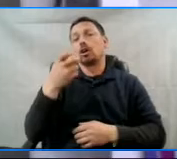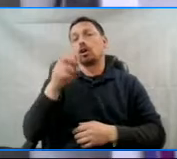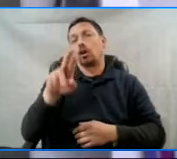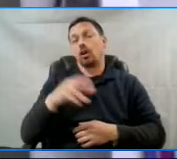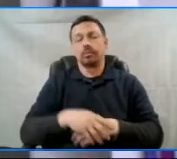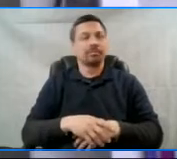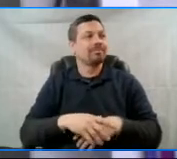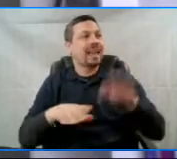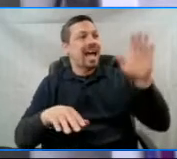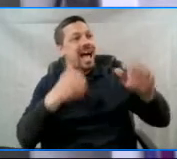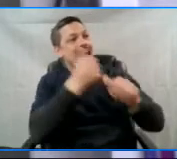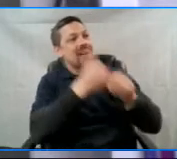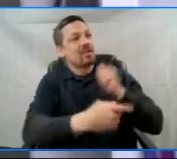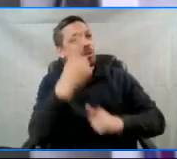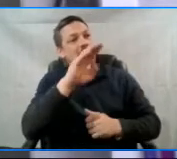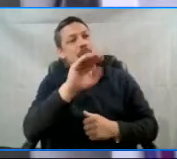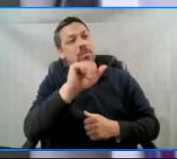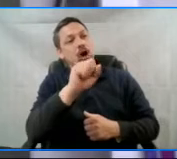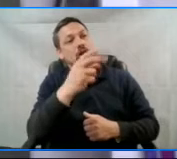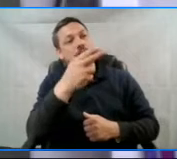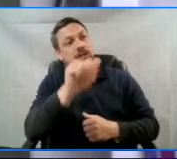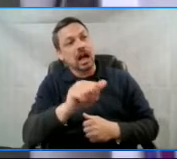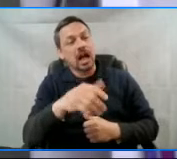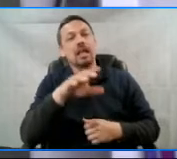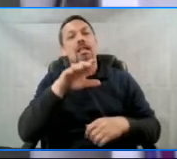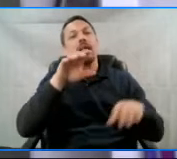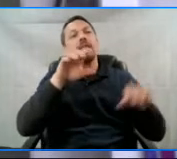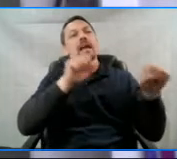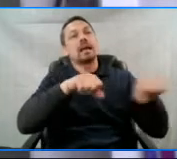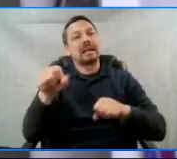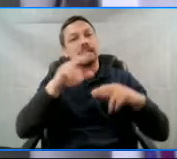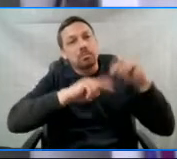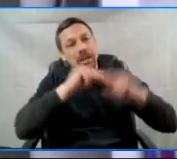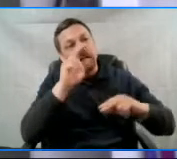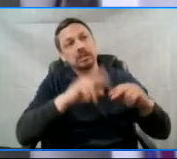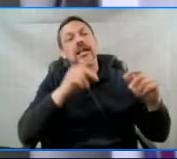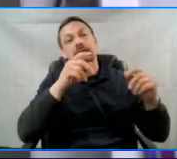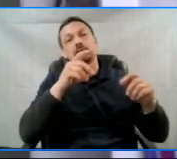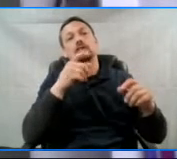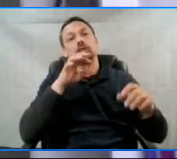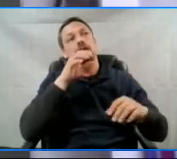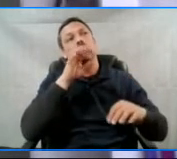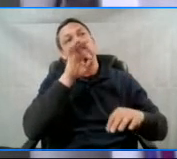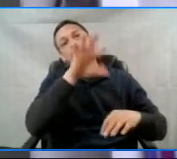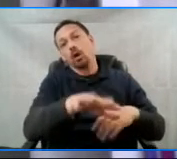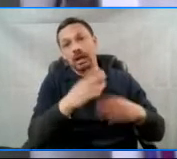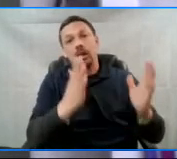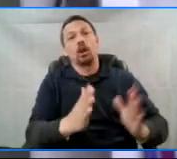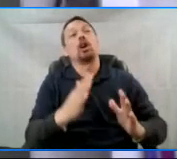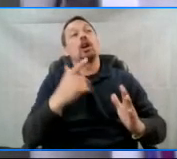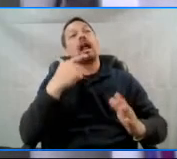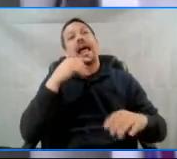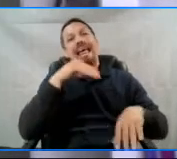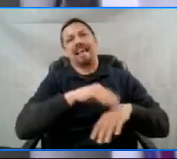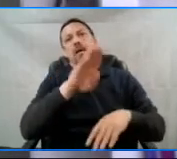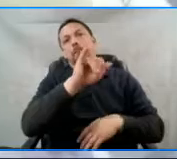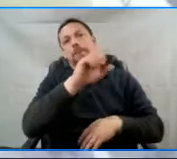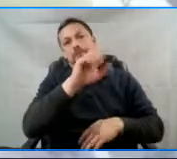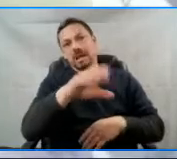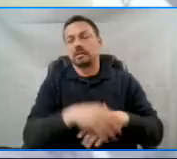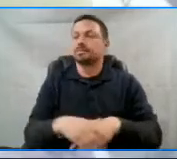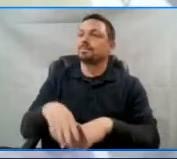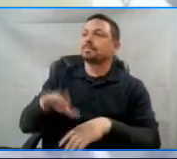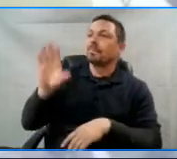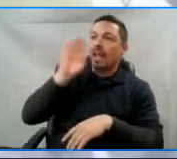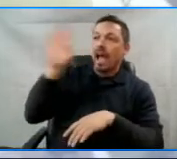Hi everyone, I'm Marcia Donay, the Capacity Building Director at BISC, and my pronouns are she, her. Hi there,